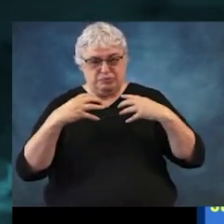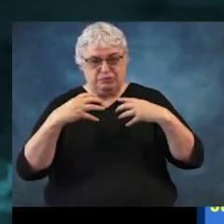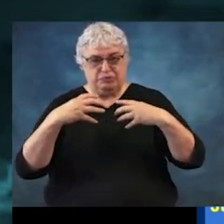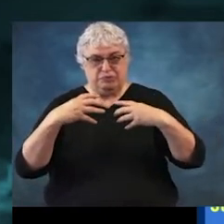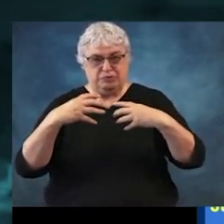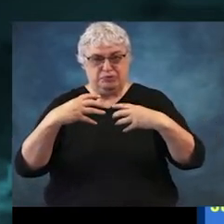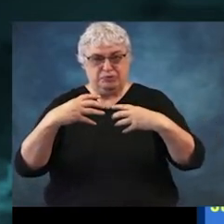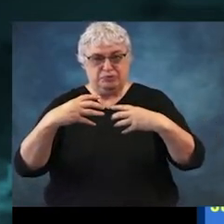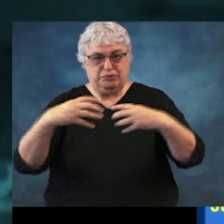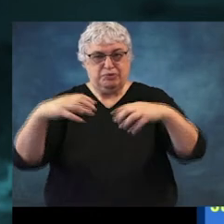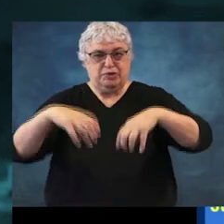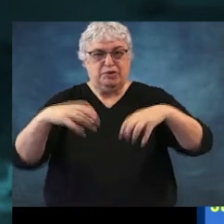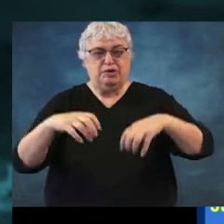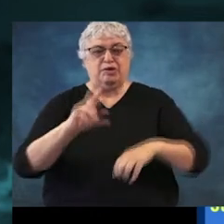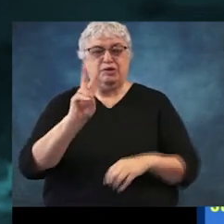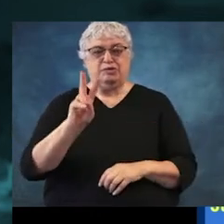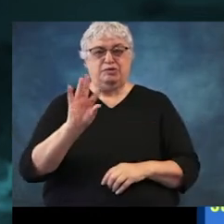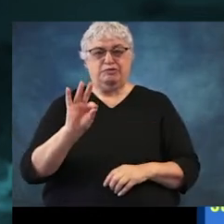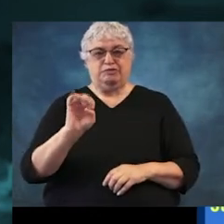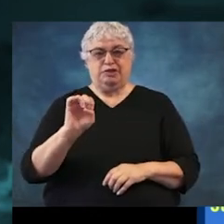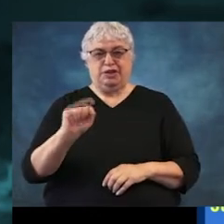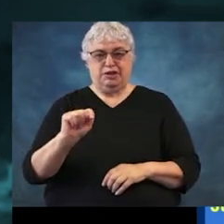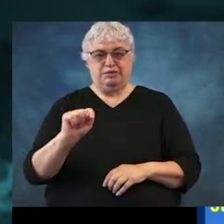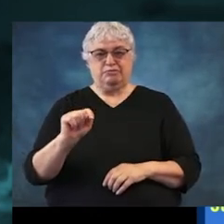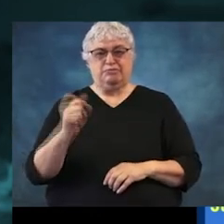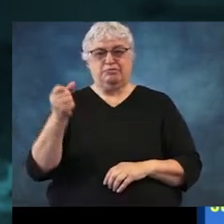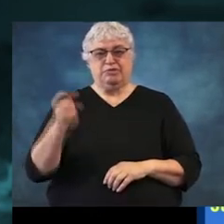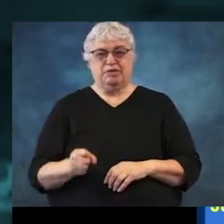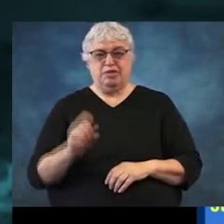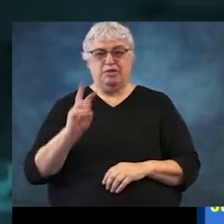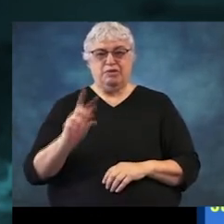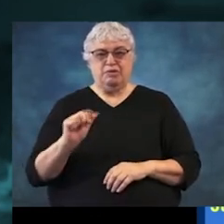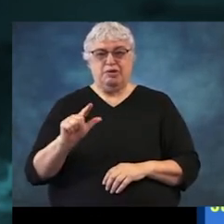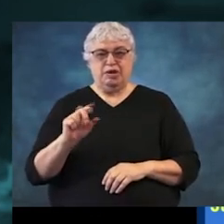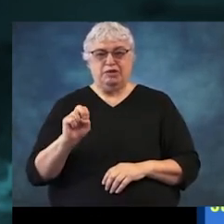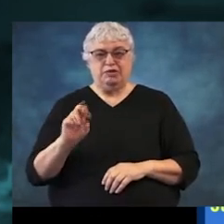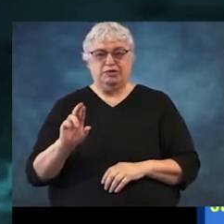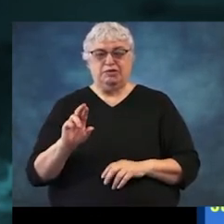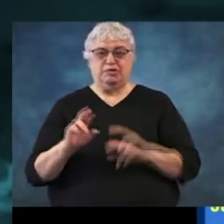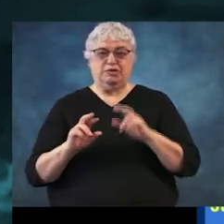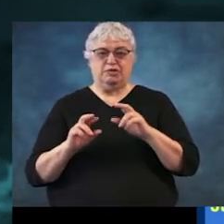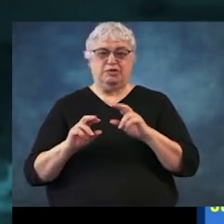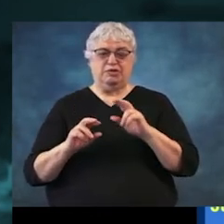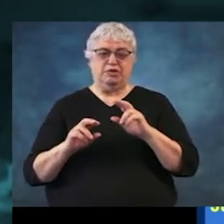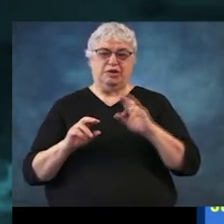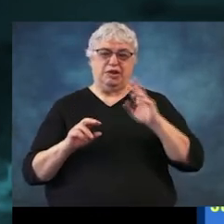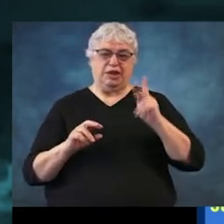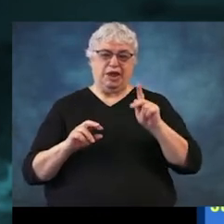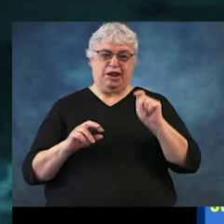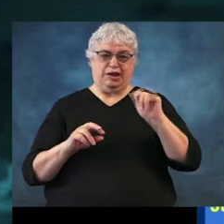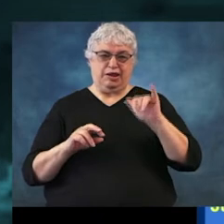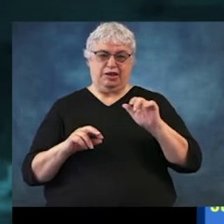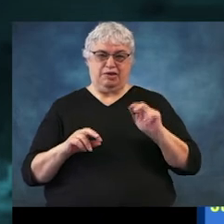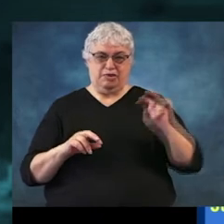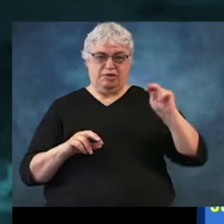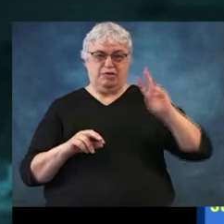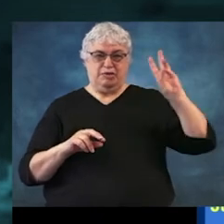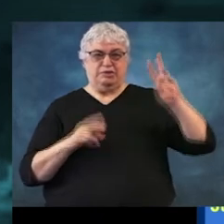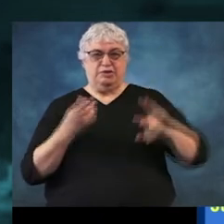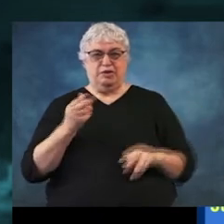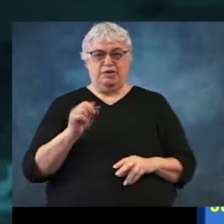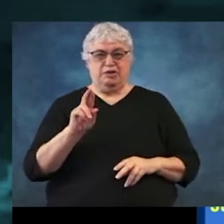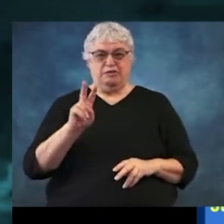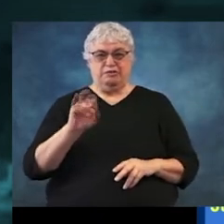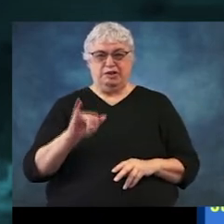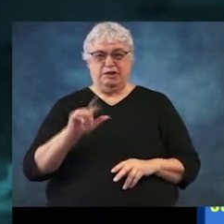frontal boundary, two feet of rain in southern Waller County, just northwest of Katy. Harvey in